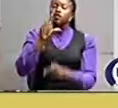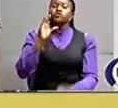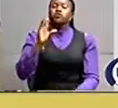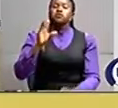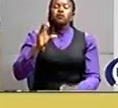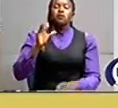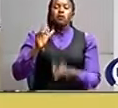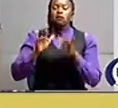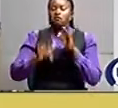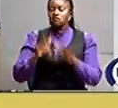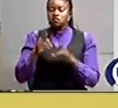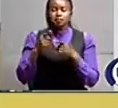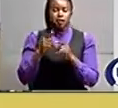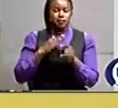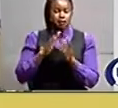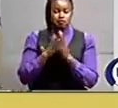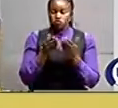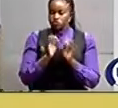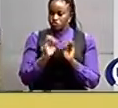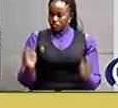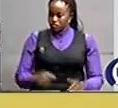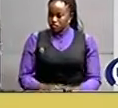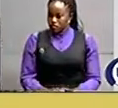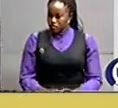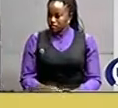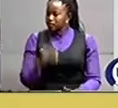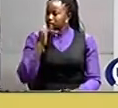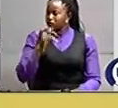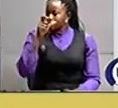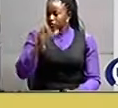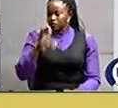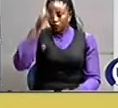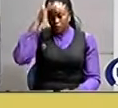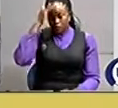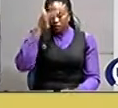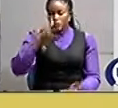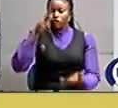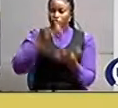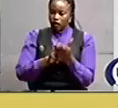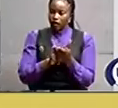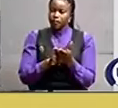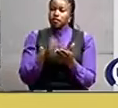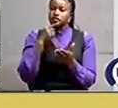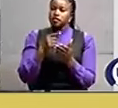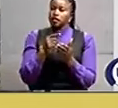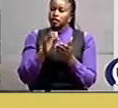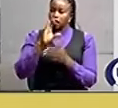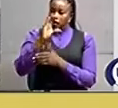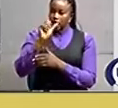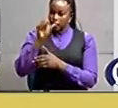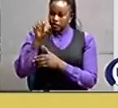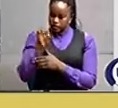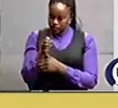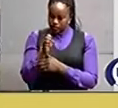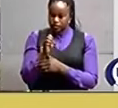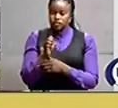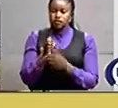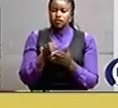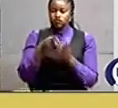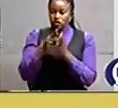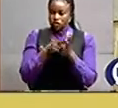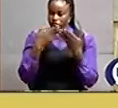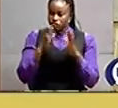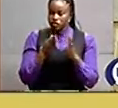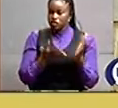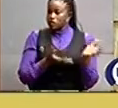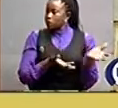benzoi east police spokesperson tresige vicent confirmed the registration of the case of abduction of the one and a half month